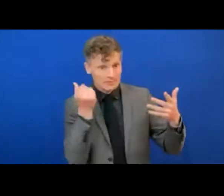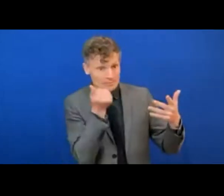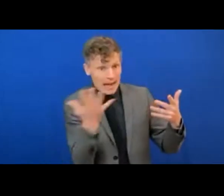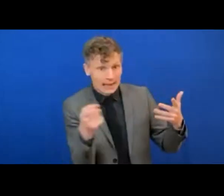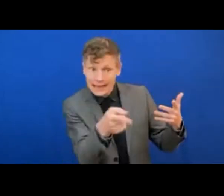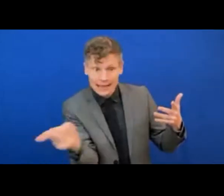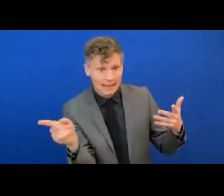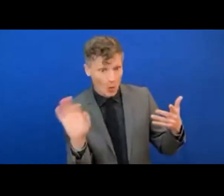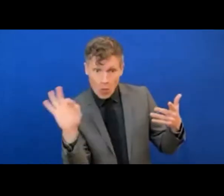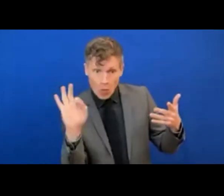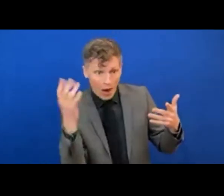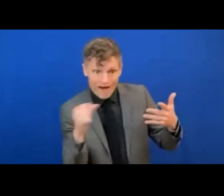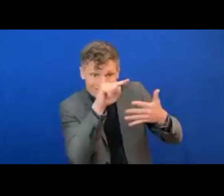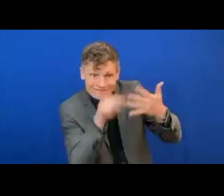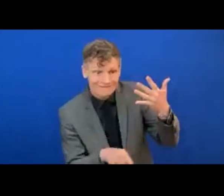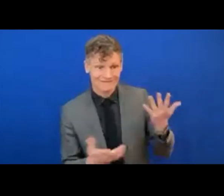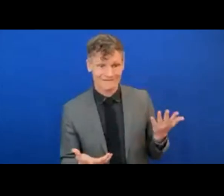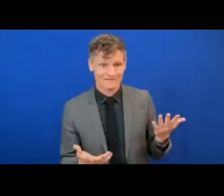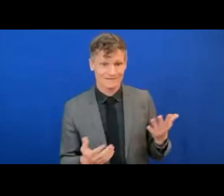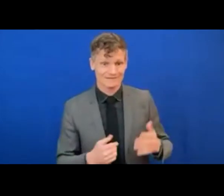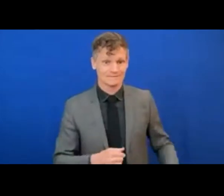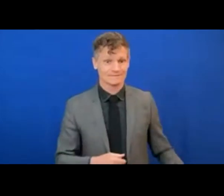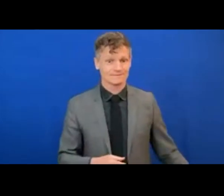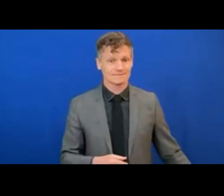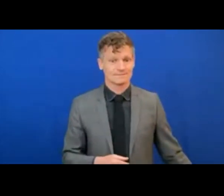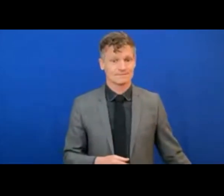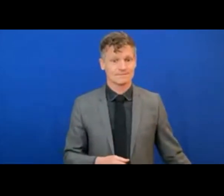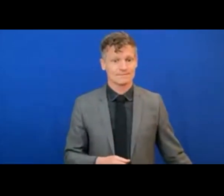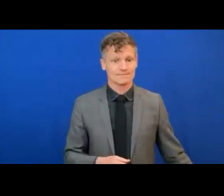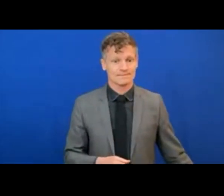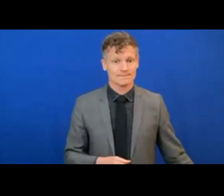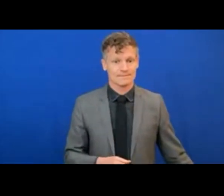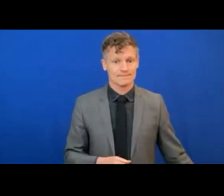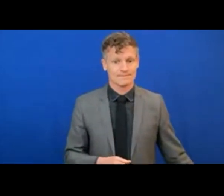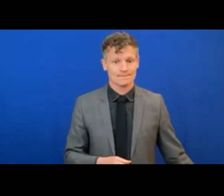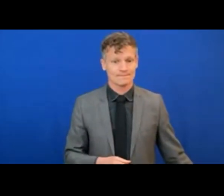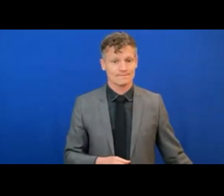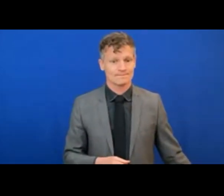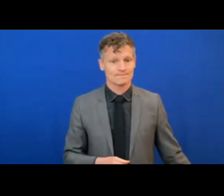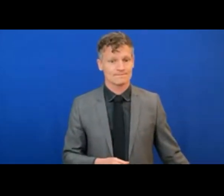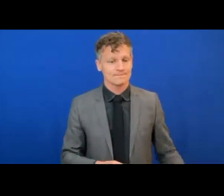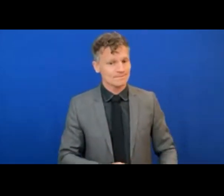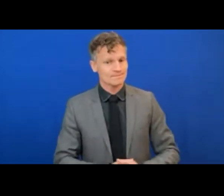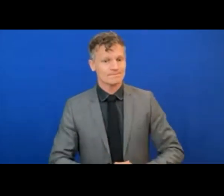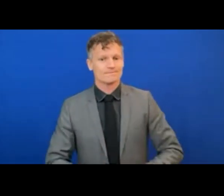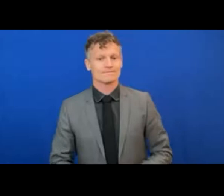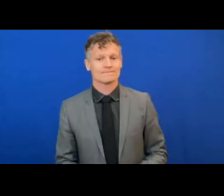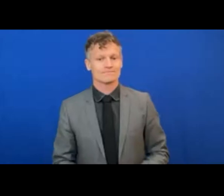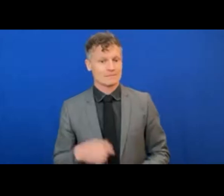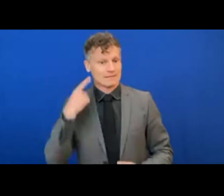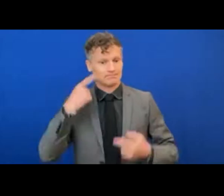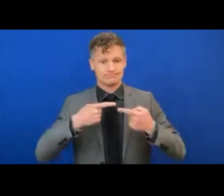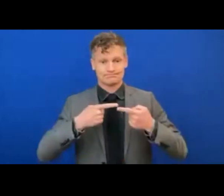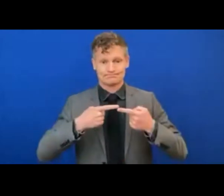affects rural and remote dwellers and also impacts certain demographics more than others. In our